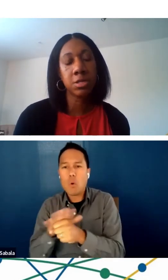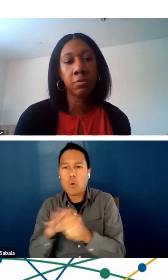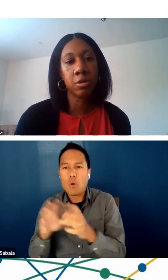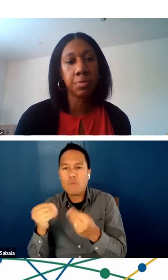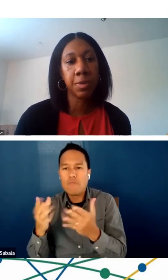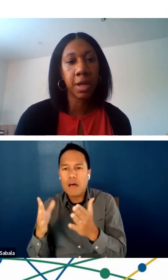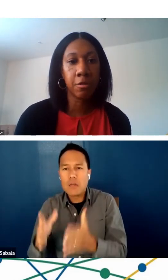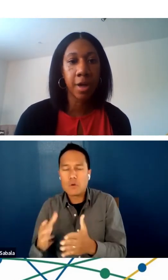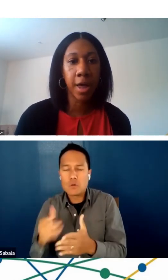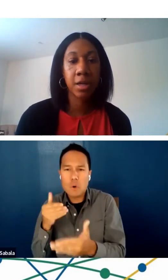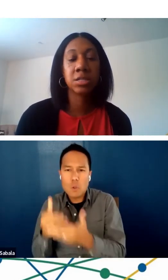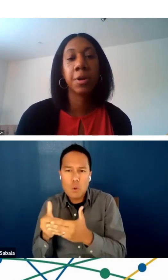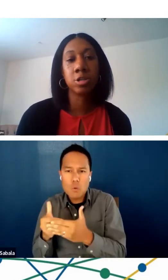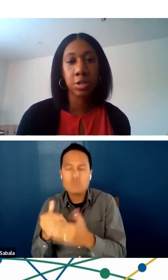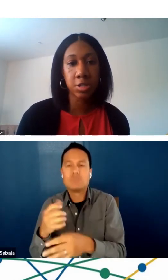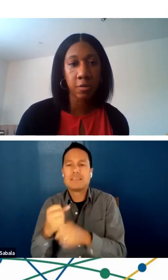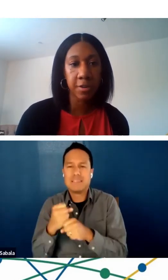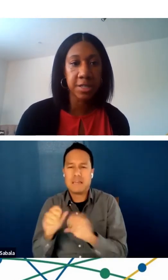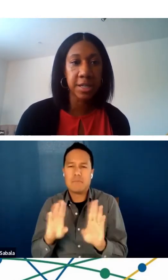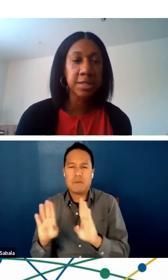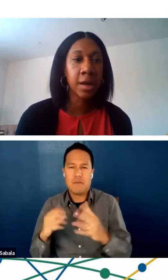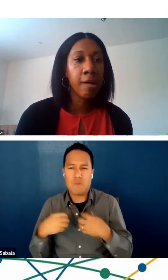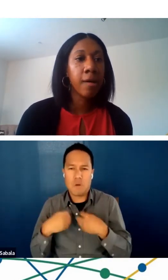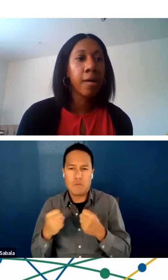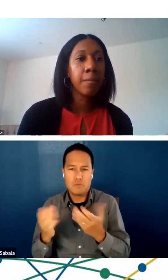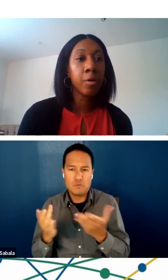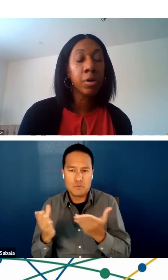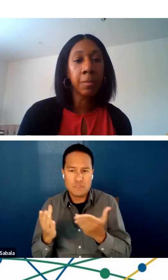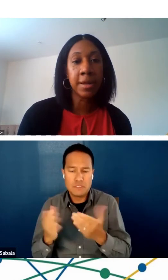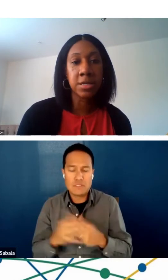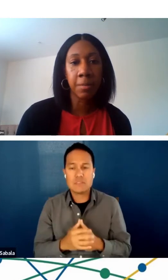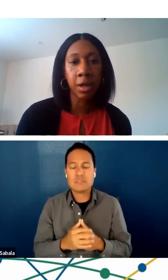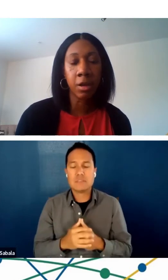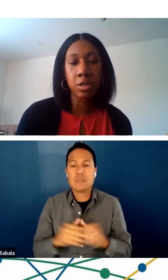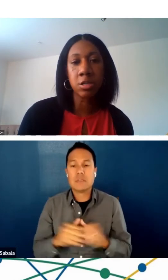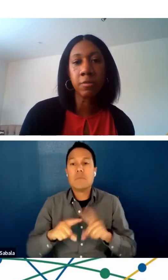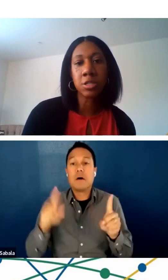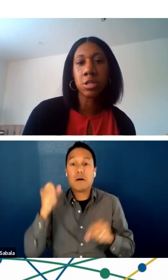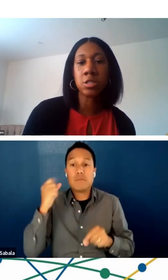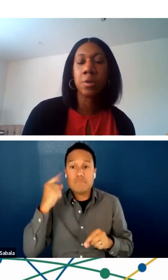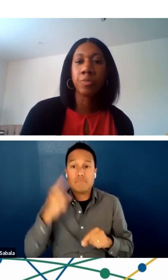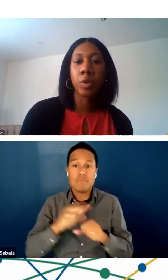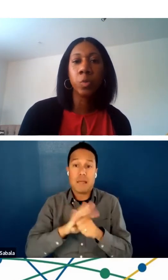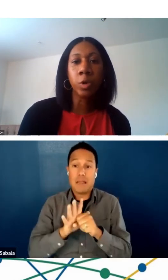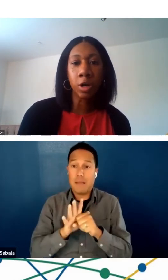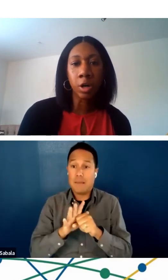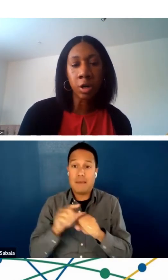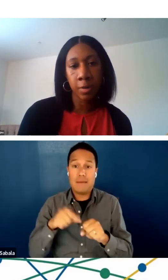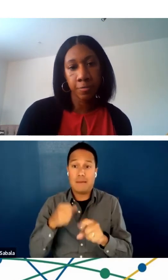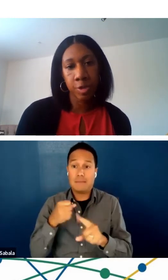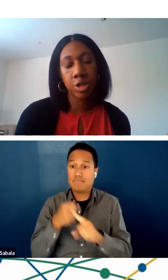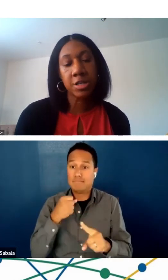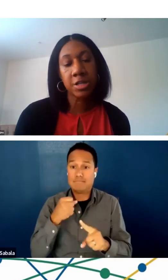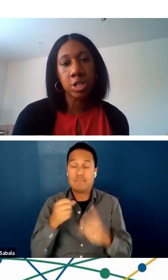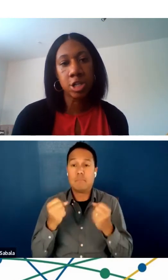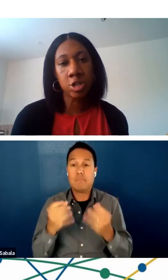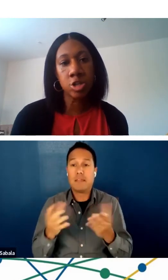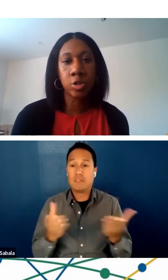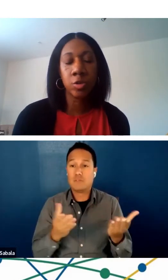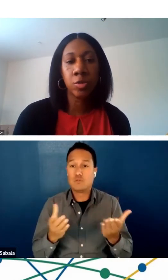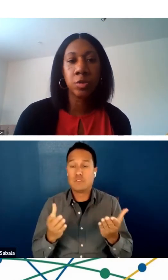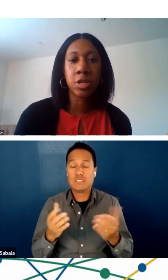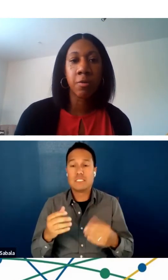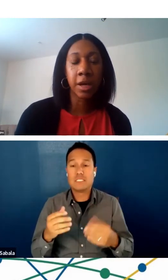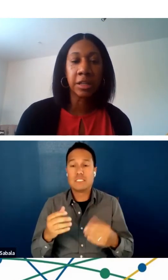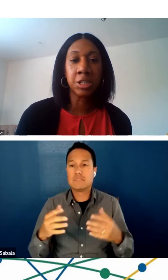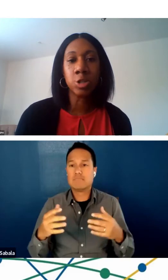to be able to receive those behavioral specialty services. But with the pandemic, a lot of services were transitioned